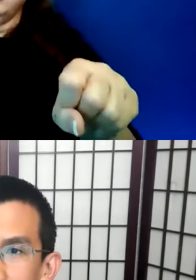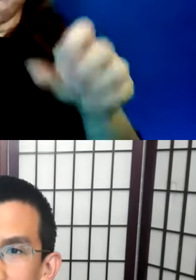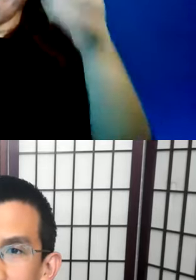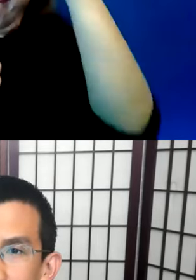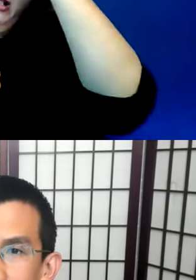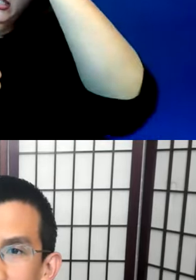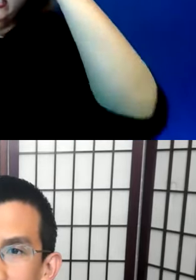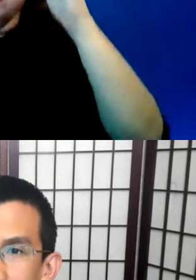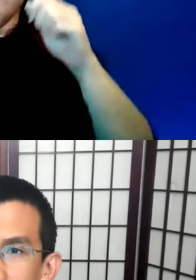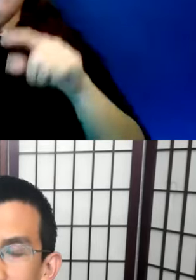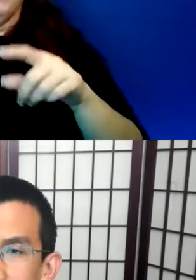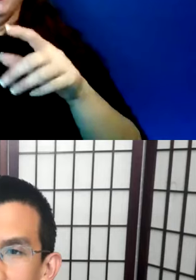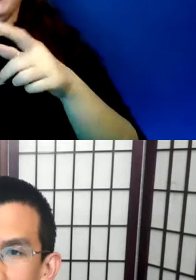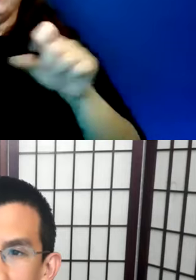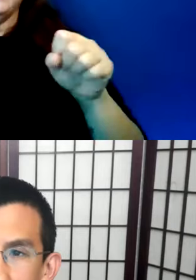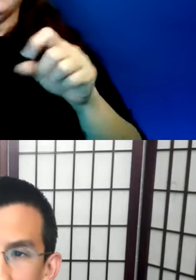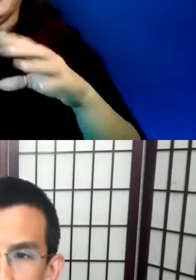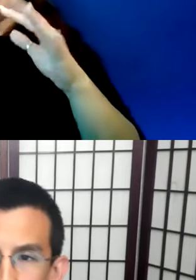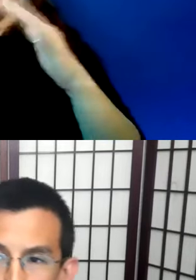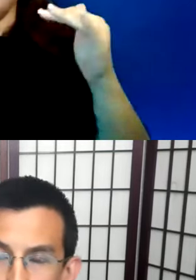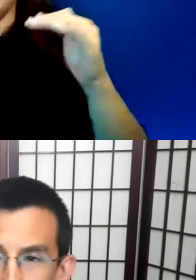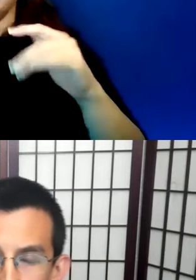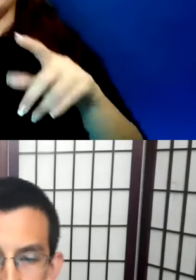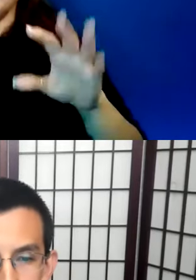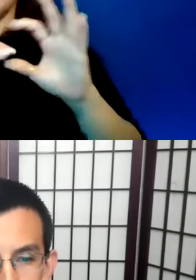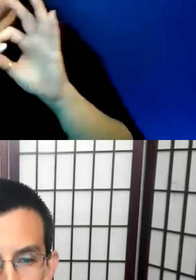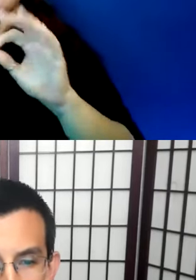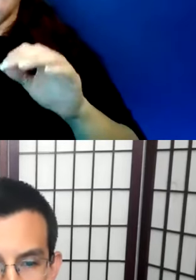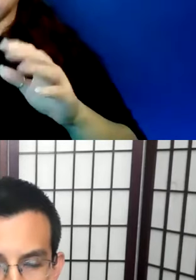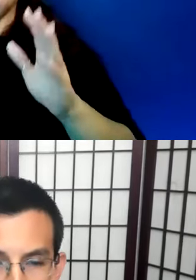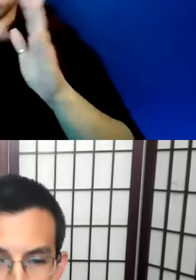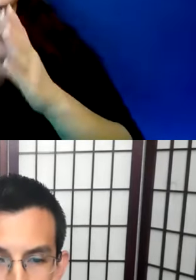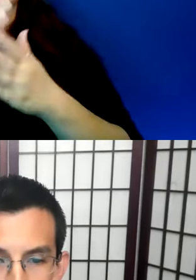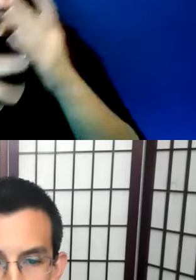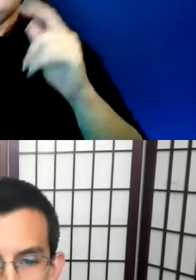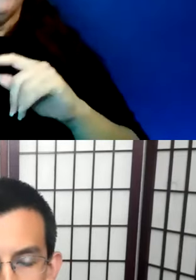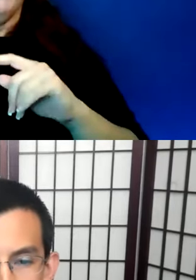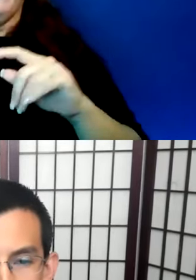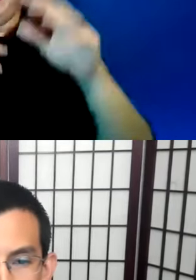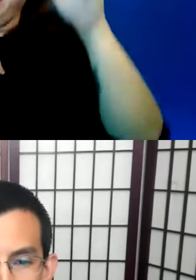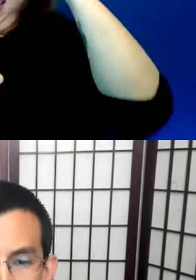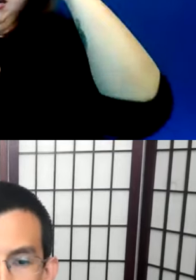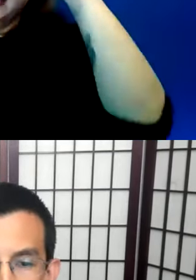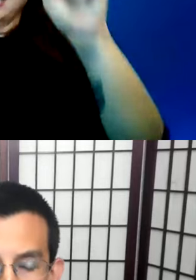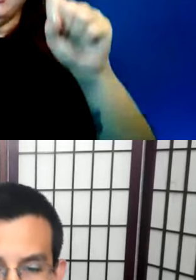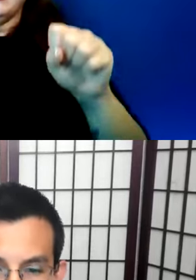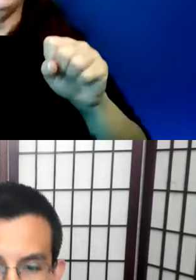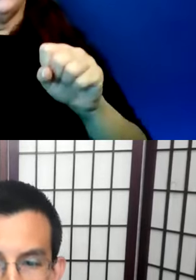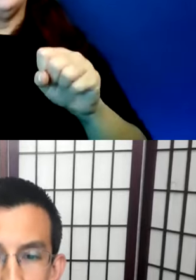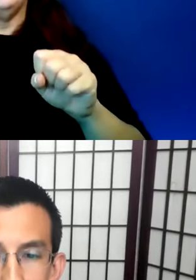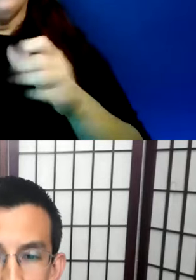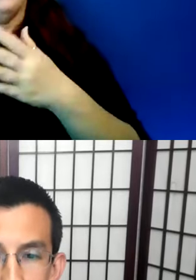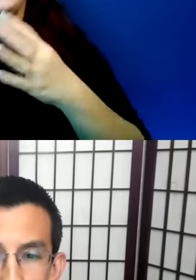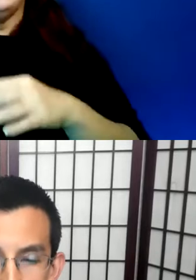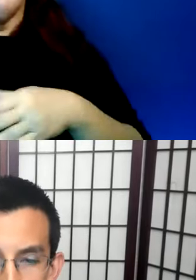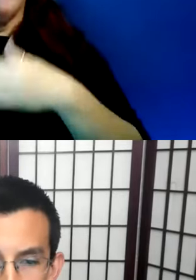diversity, linguistic and otherwise. Along these lines, I have also found that some people think of colonization as a historic event, as opposed to